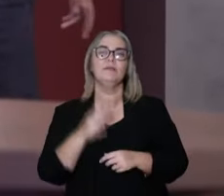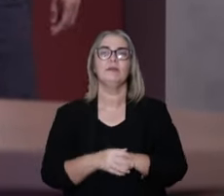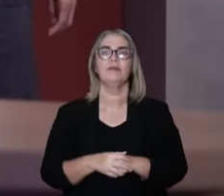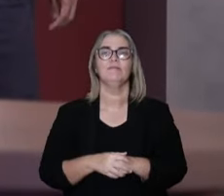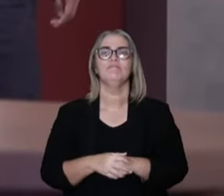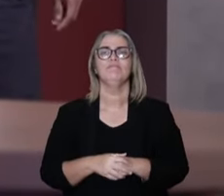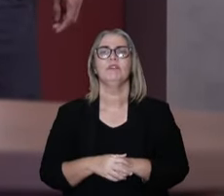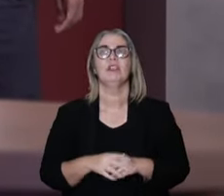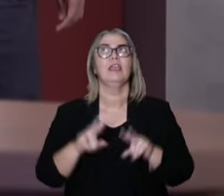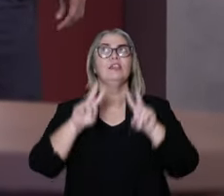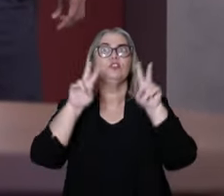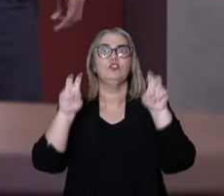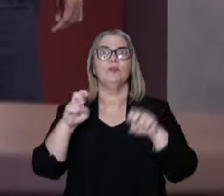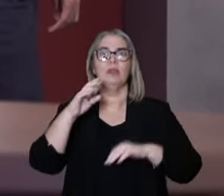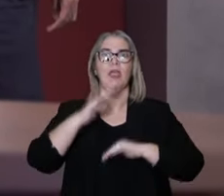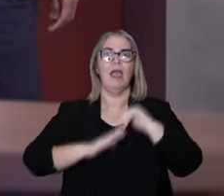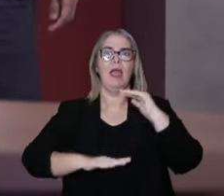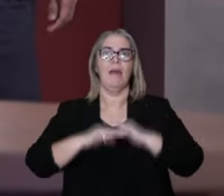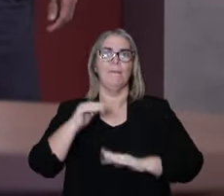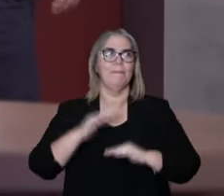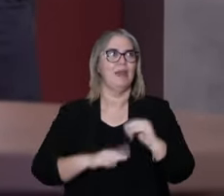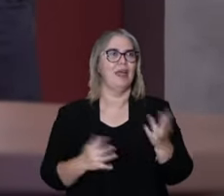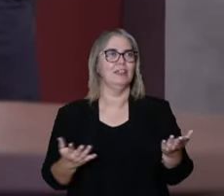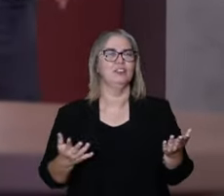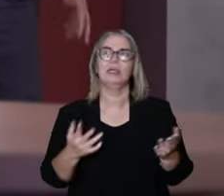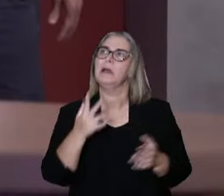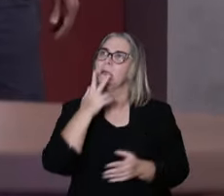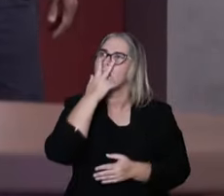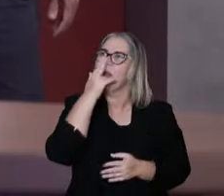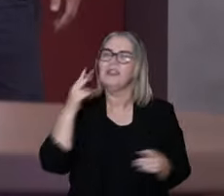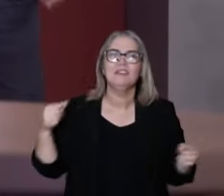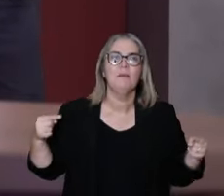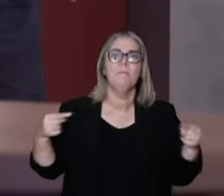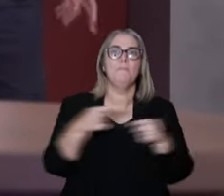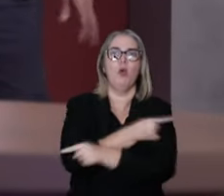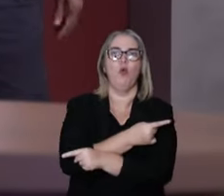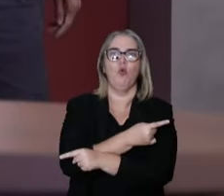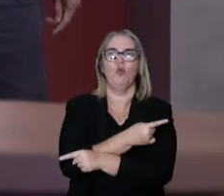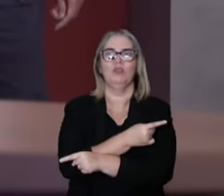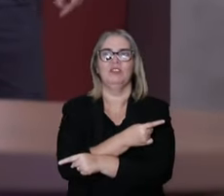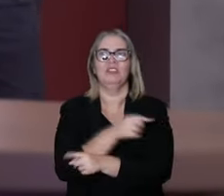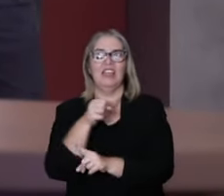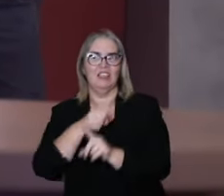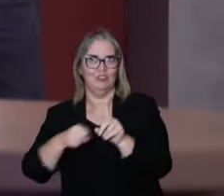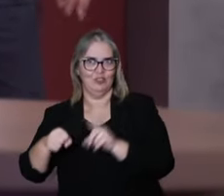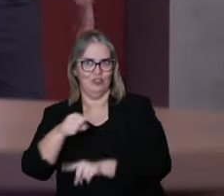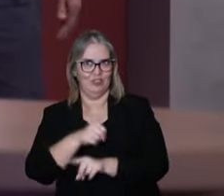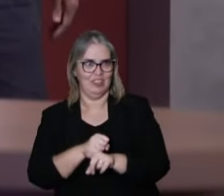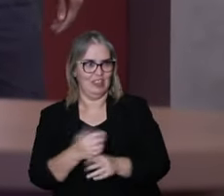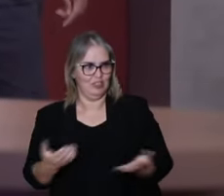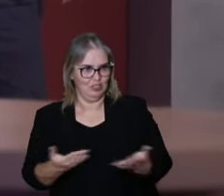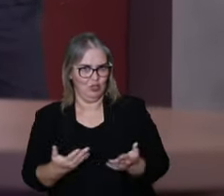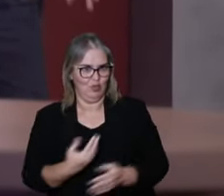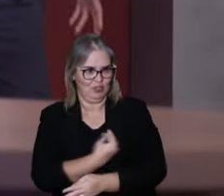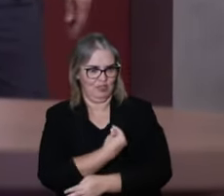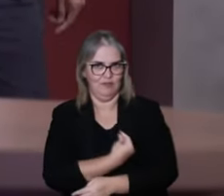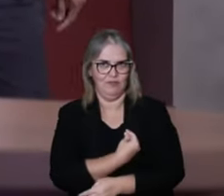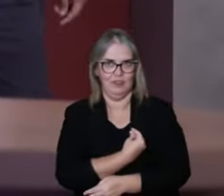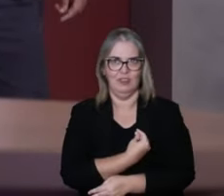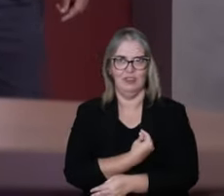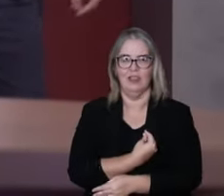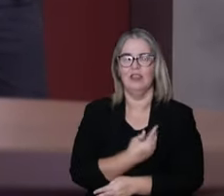medicine that you just mentioned. And I would like you to go a little deeper, which is the practice that goes against what the contemporary